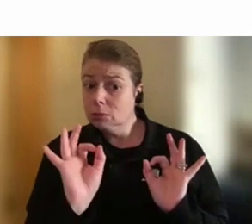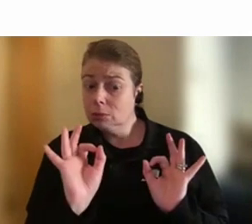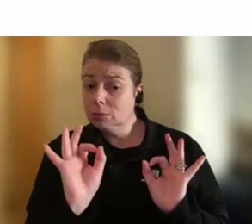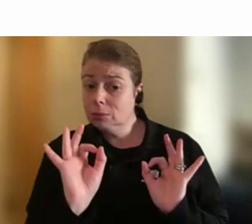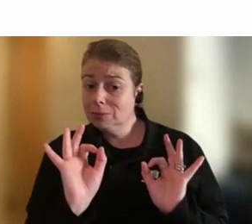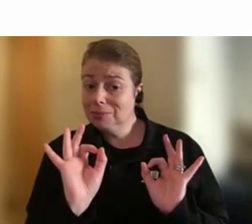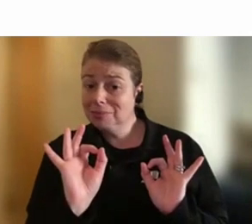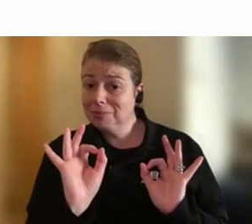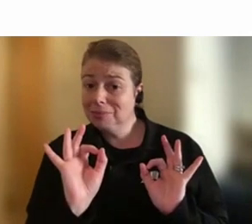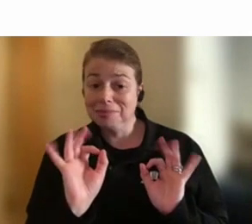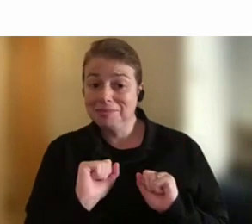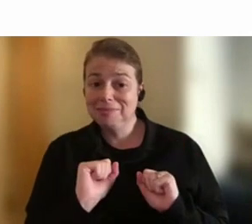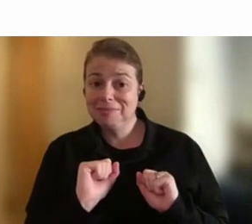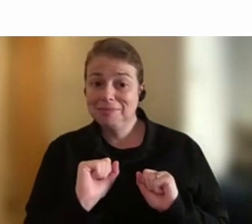one. Okay.